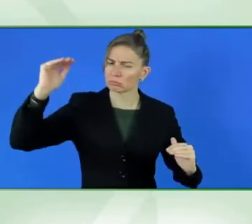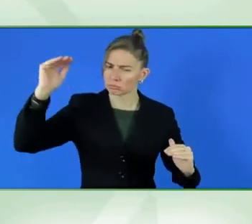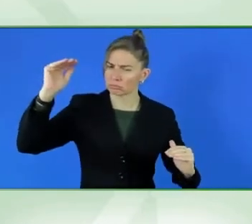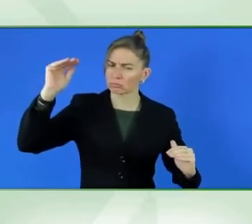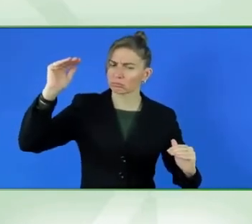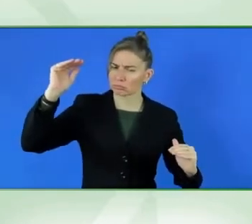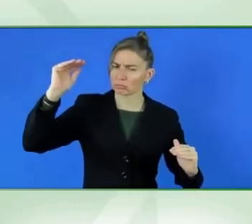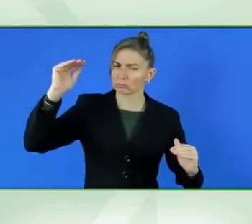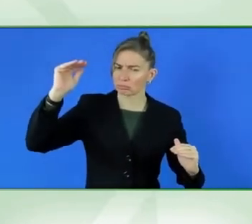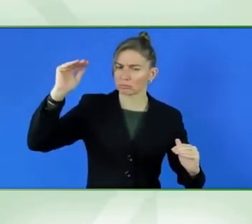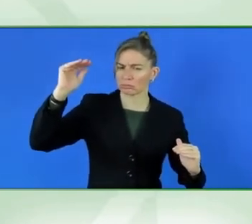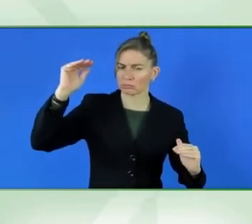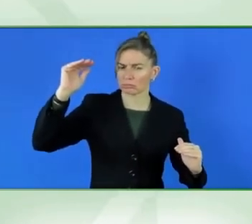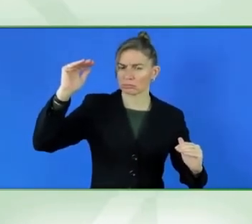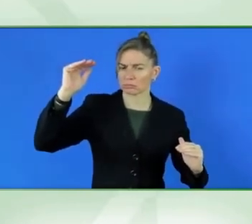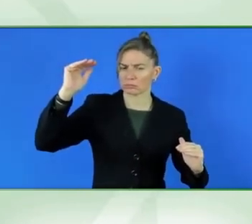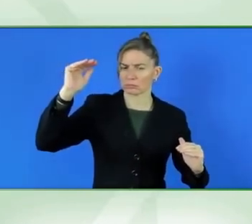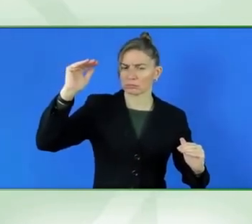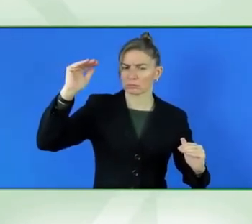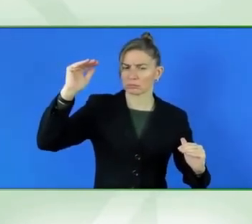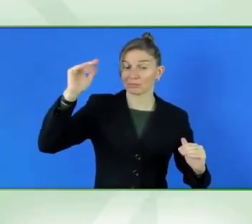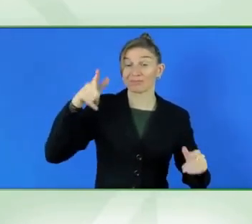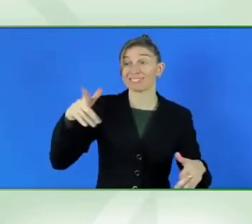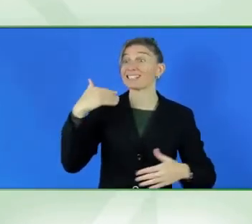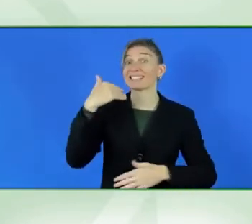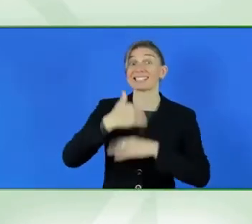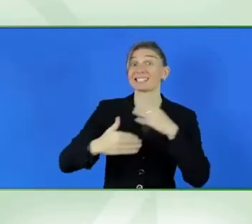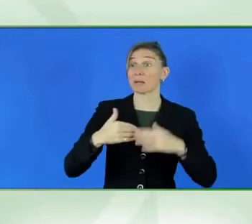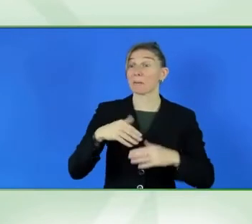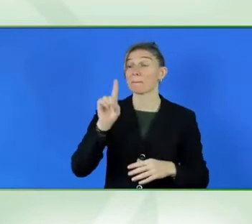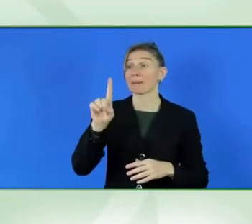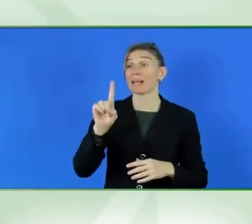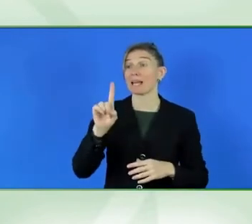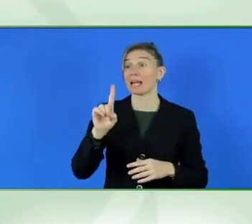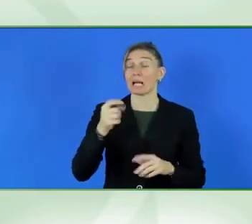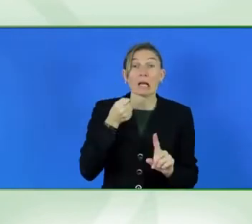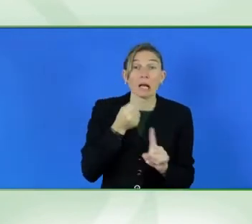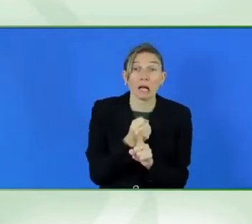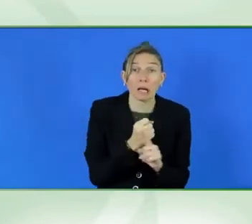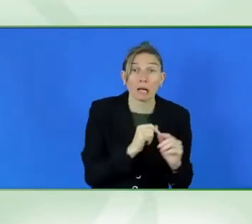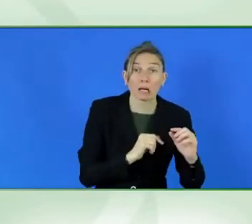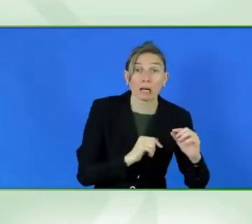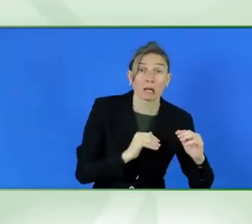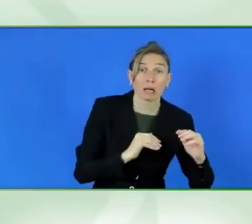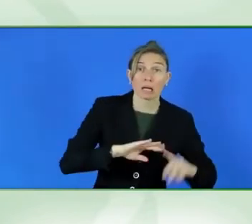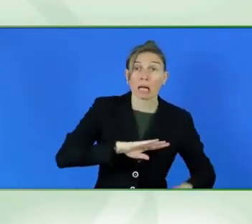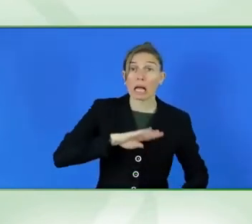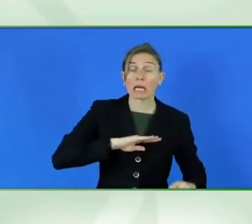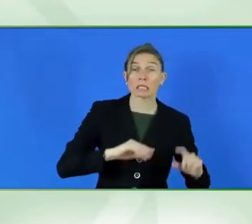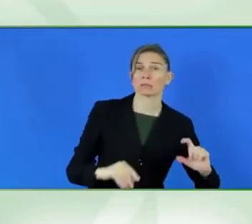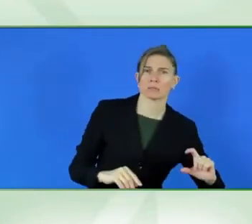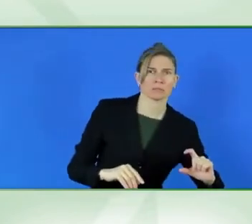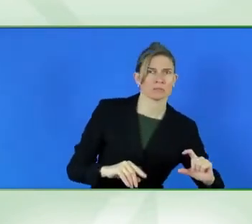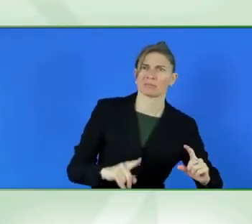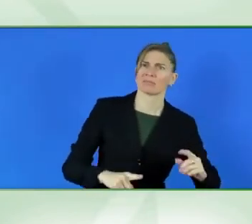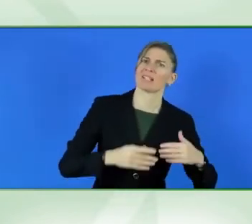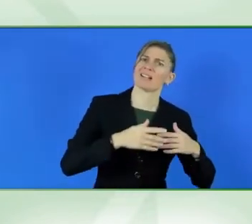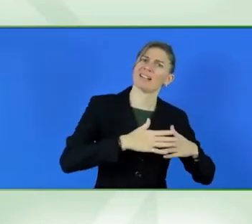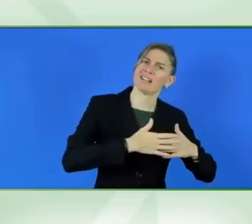uh, disability is a lifelong, uh, spectrum for, um, the majority of the, uh, uh,